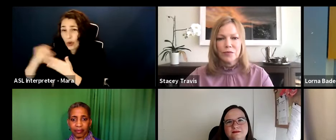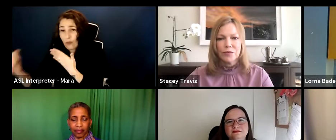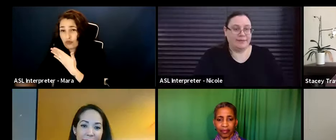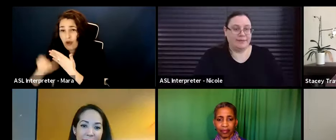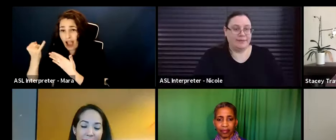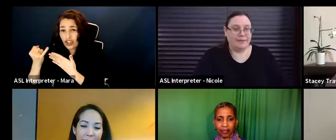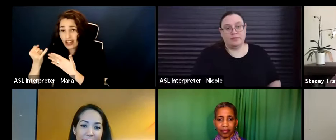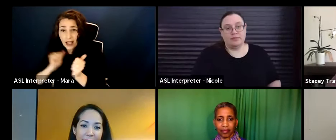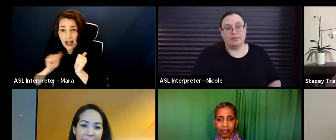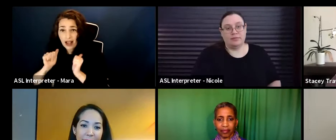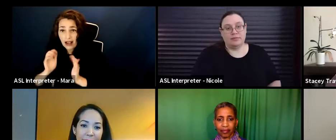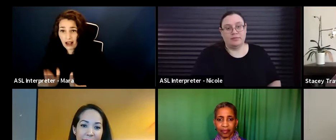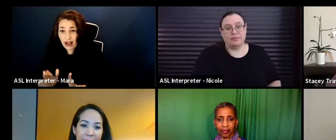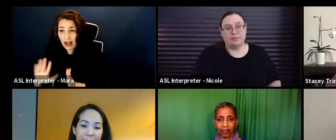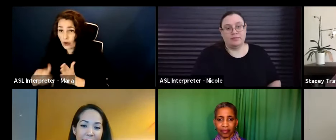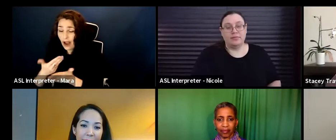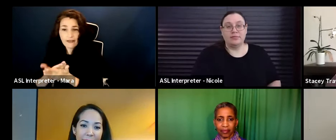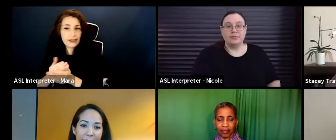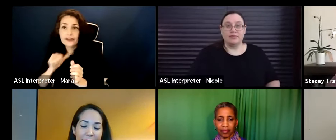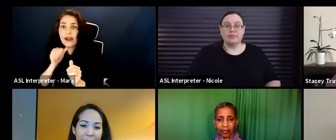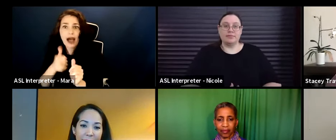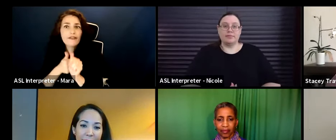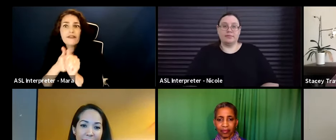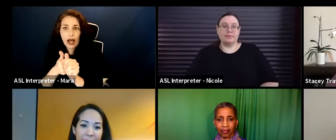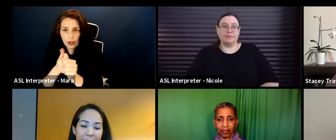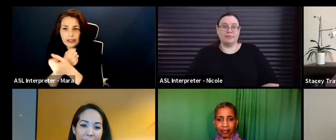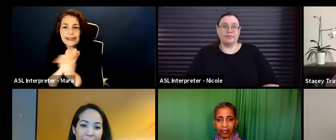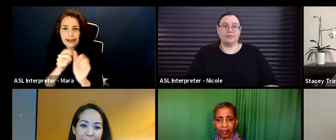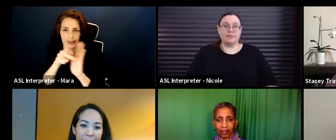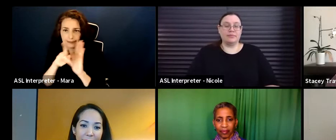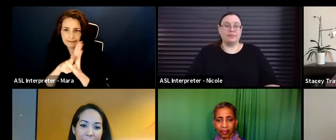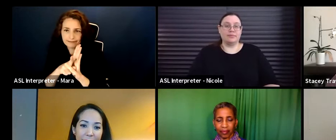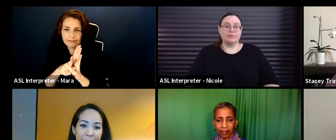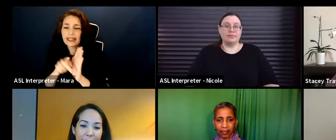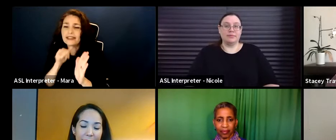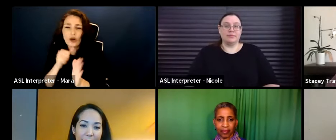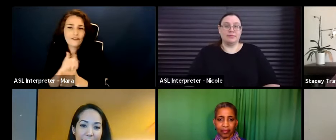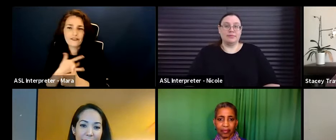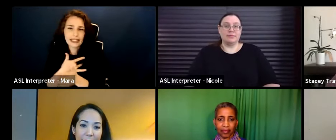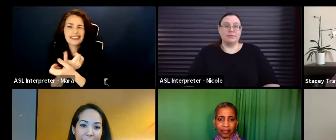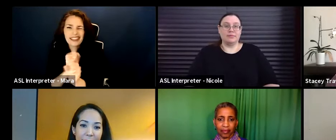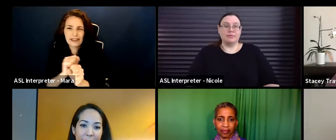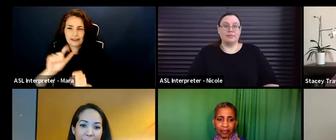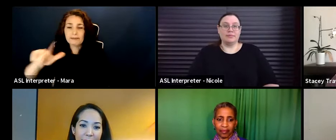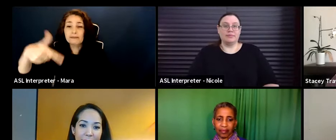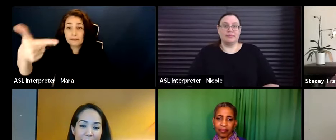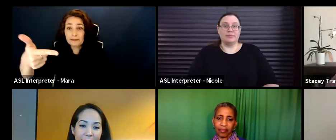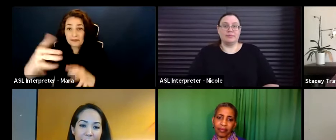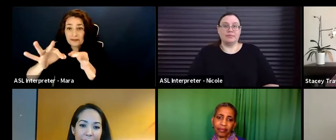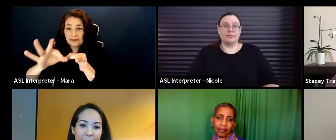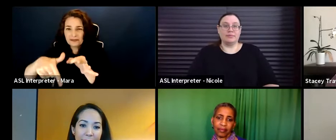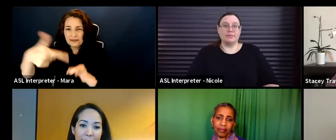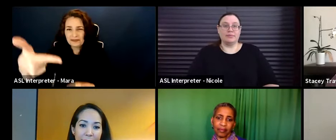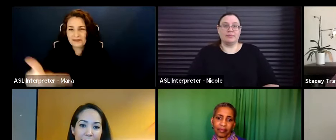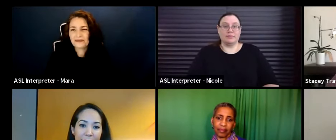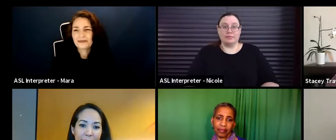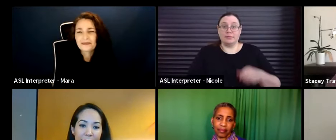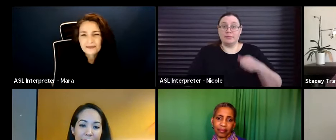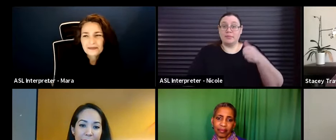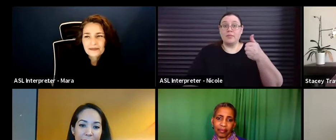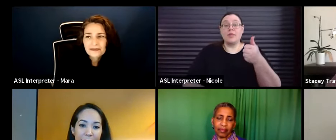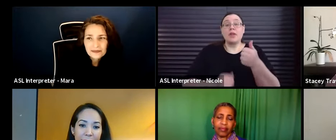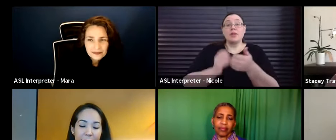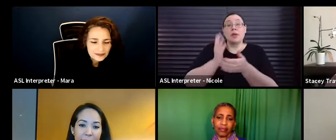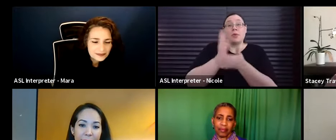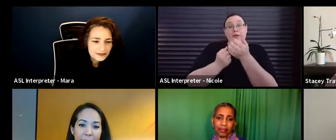and they're not following any safety protocols and they don't feel safe that part of that, you know, supporting each other is keeping each other